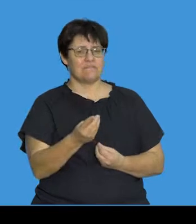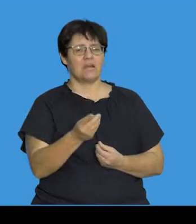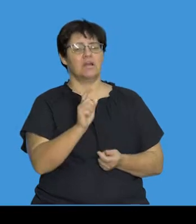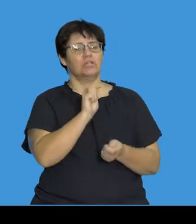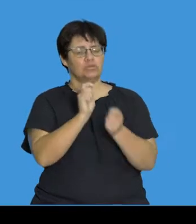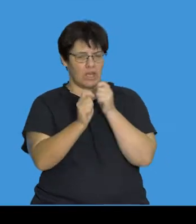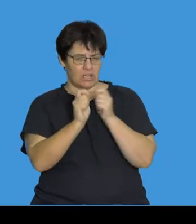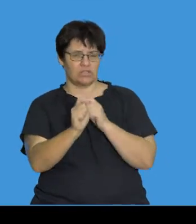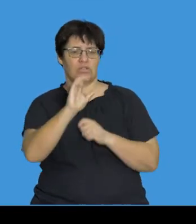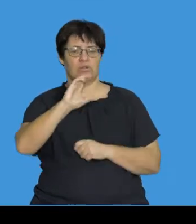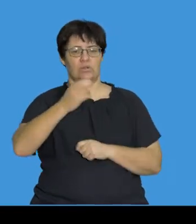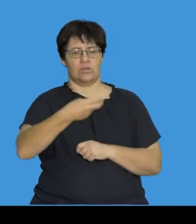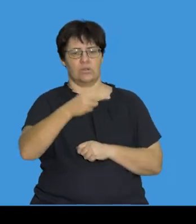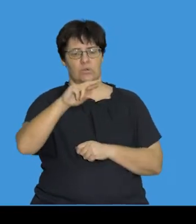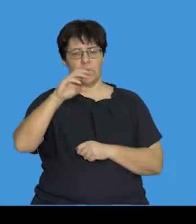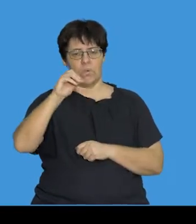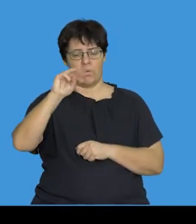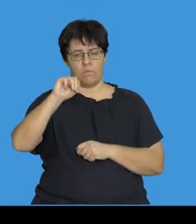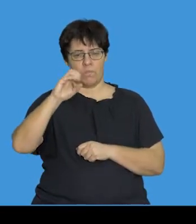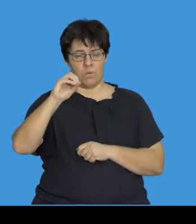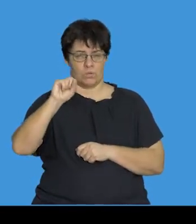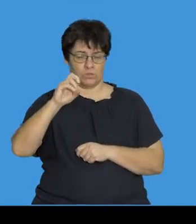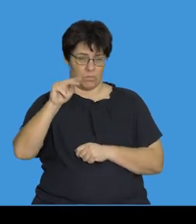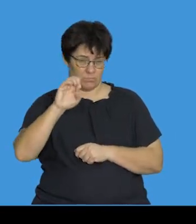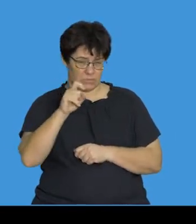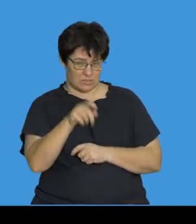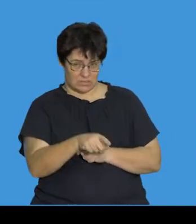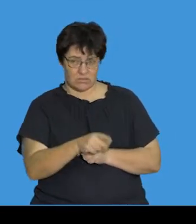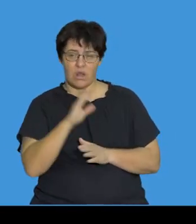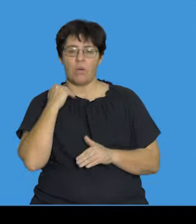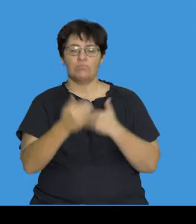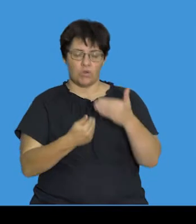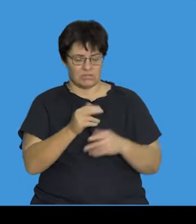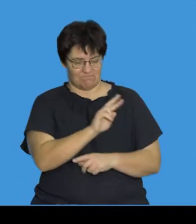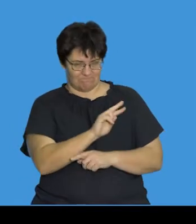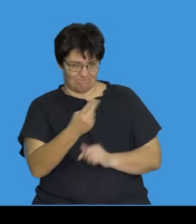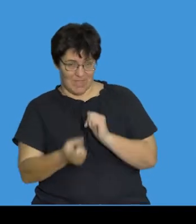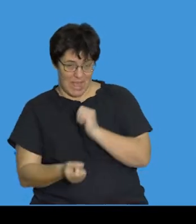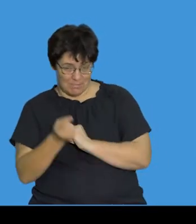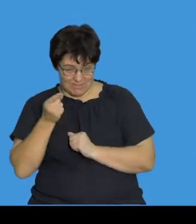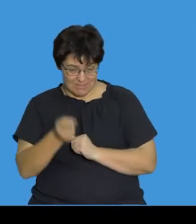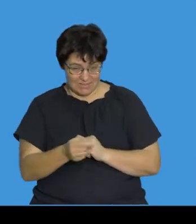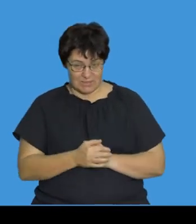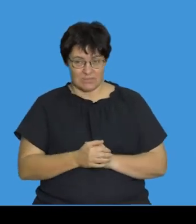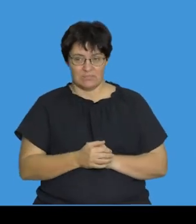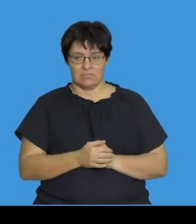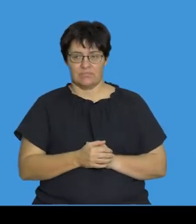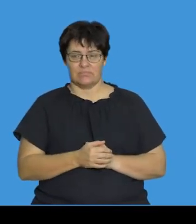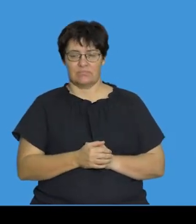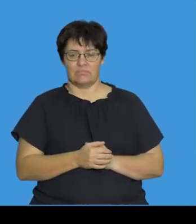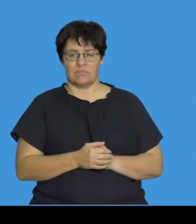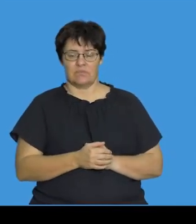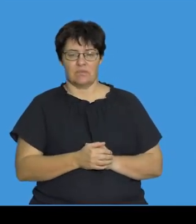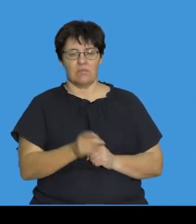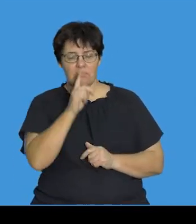changes in the chromosomes of an organism. And so, we're going to point to the process of a mutation happening on a chromosome. We need to